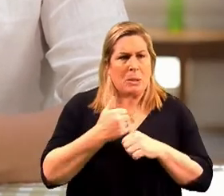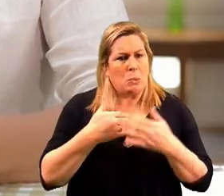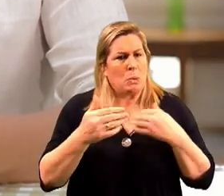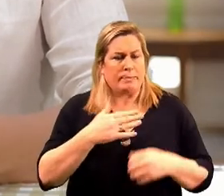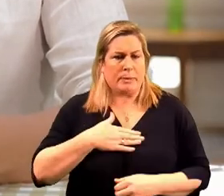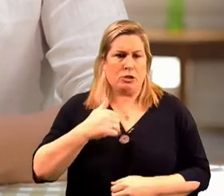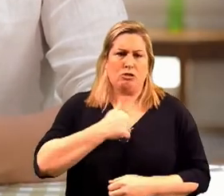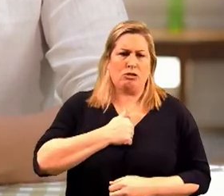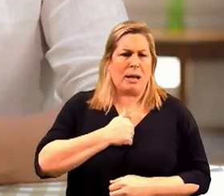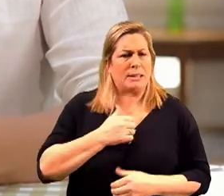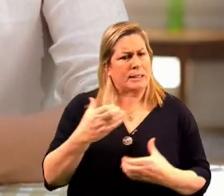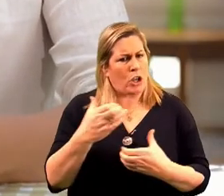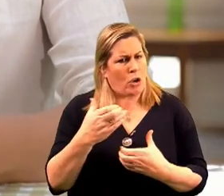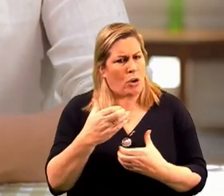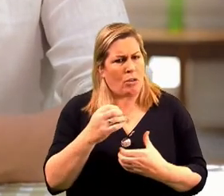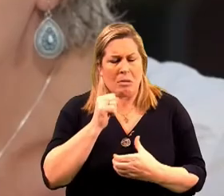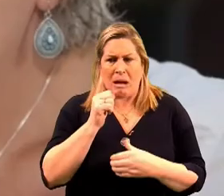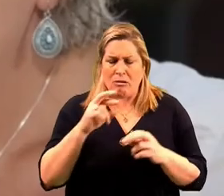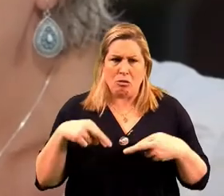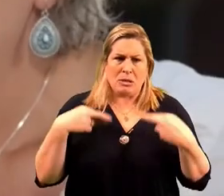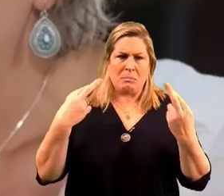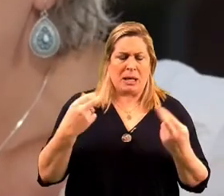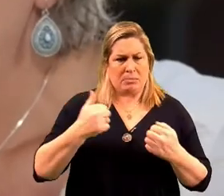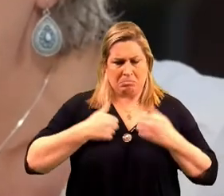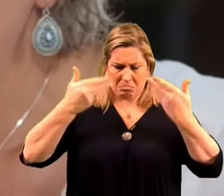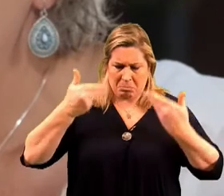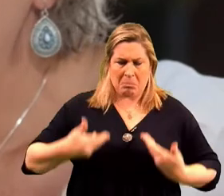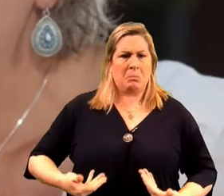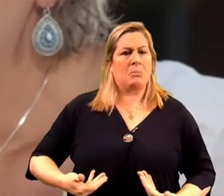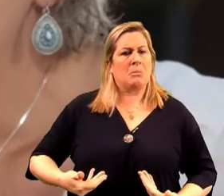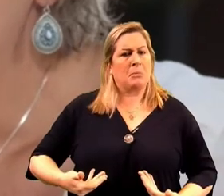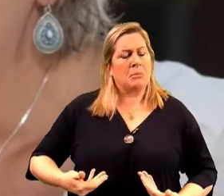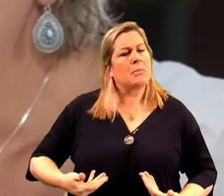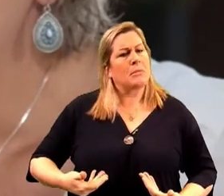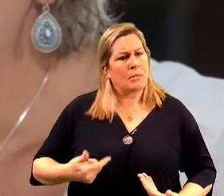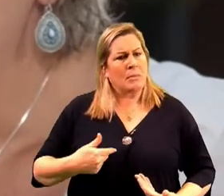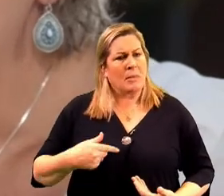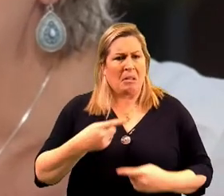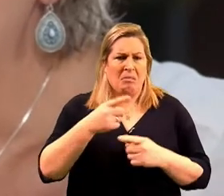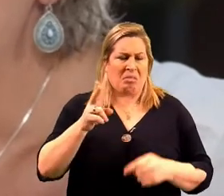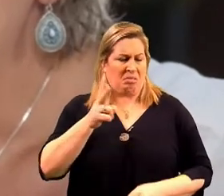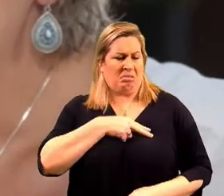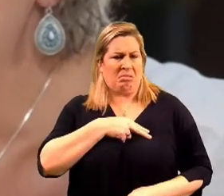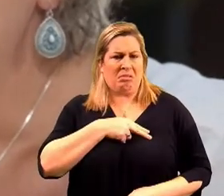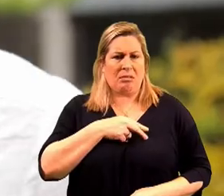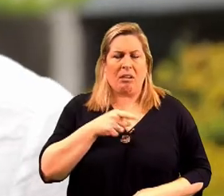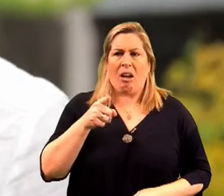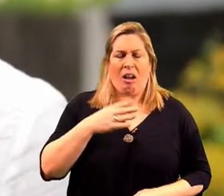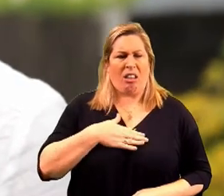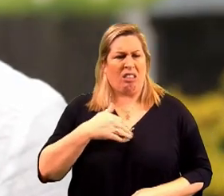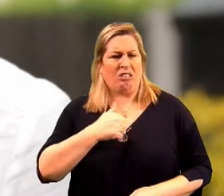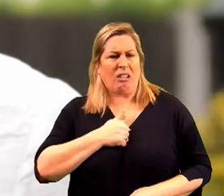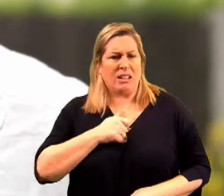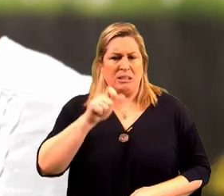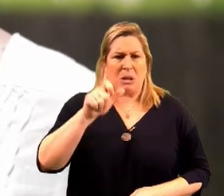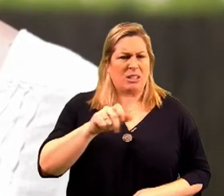that they don't respect who i am that i'll be known as the trans person down in bed seven and